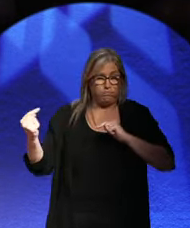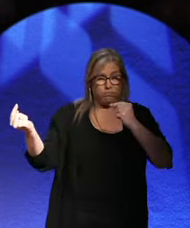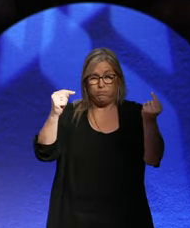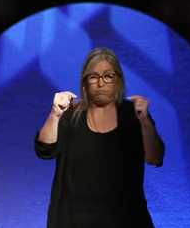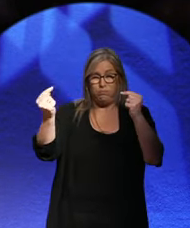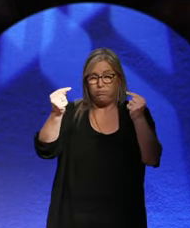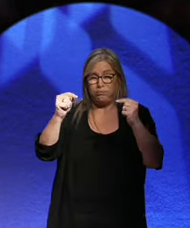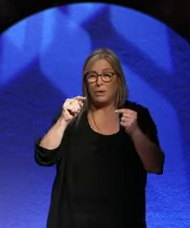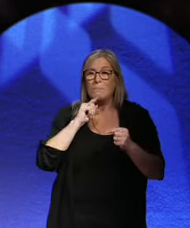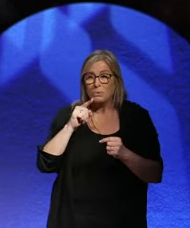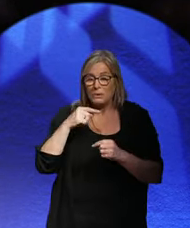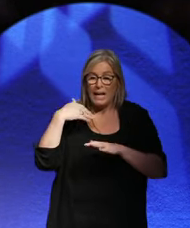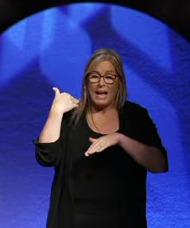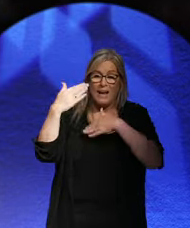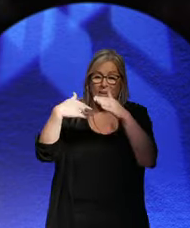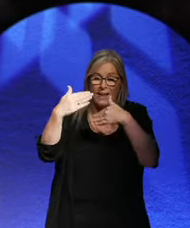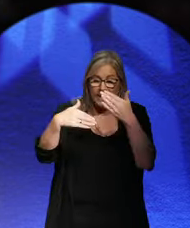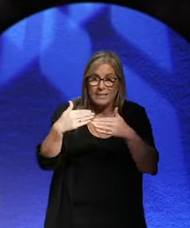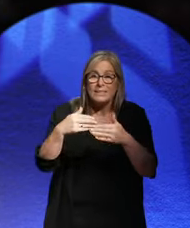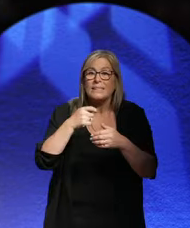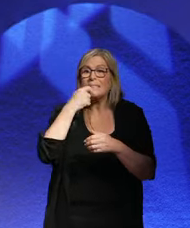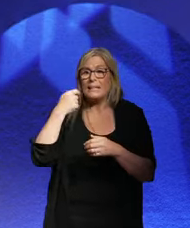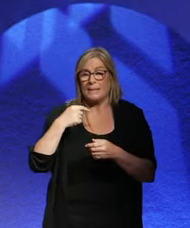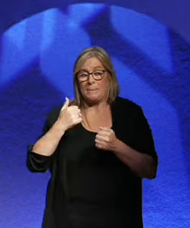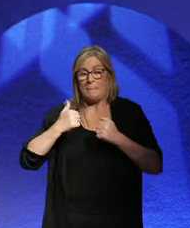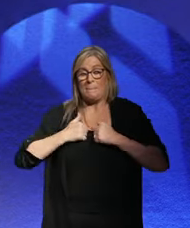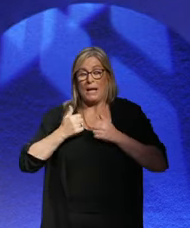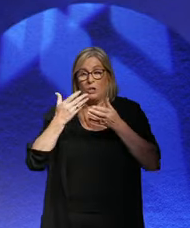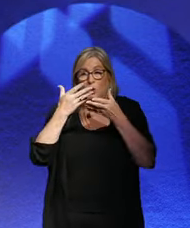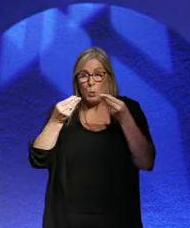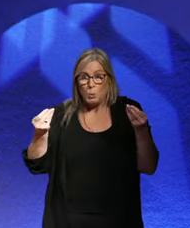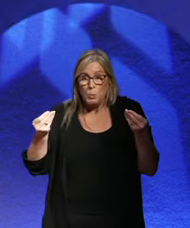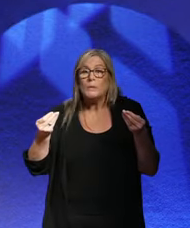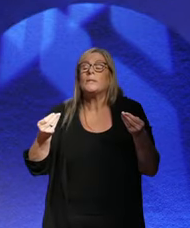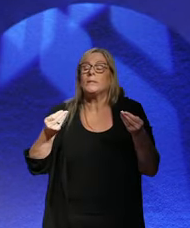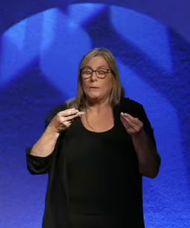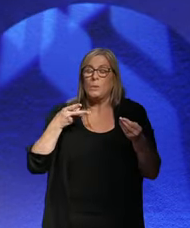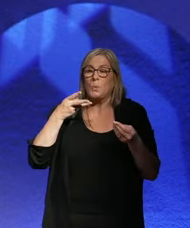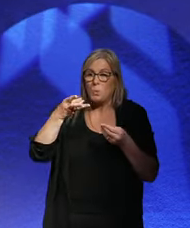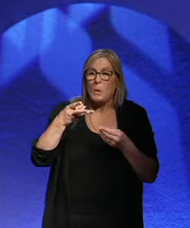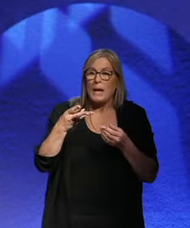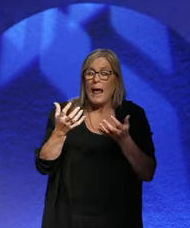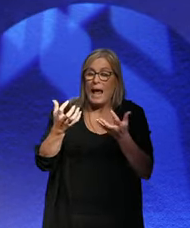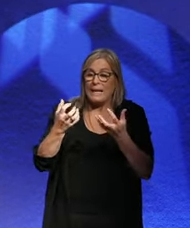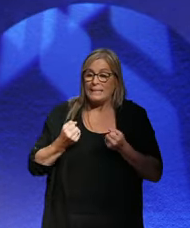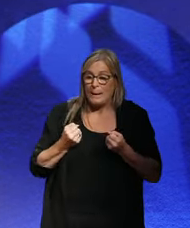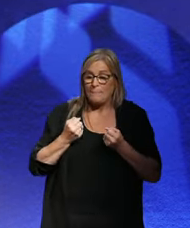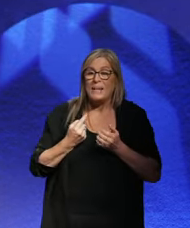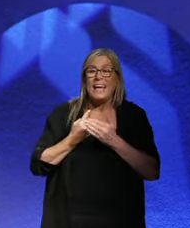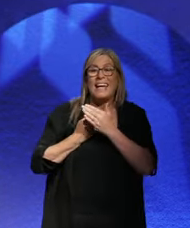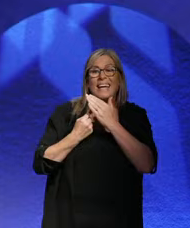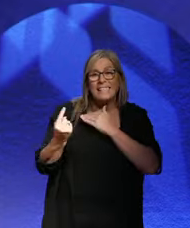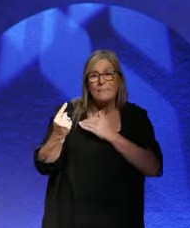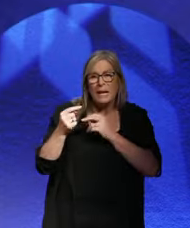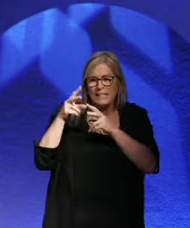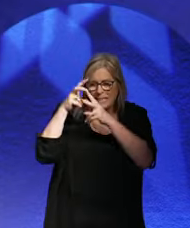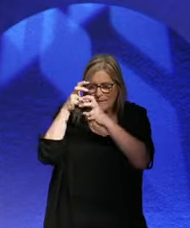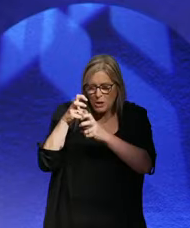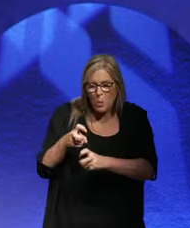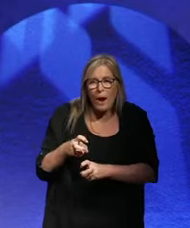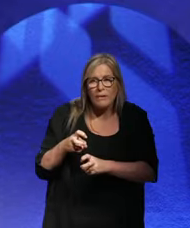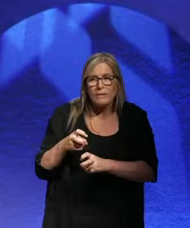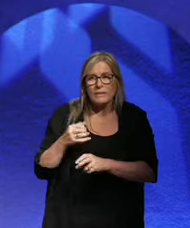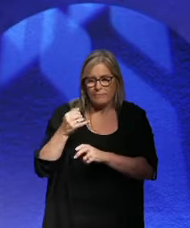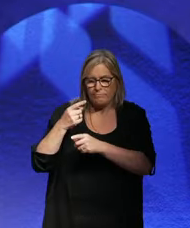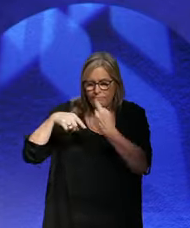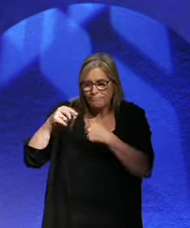said, look, here's my solution. We will accept an independent inquiry into our